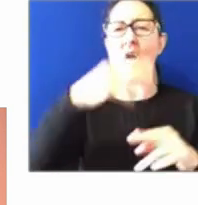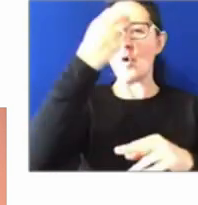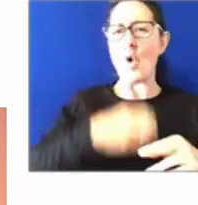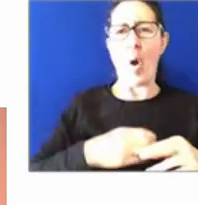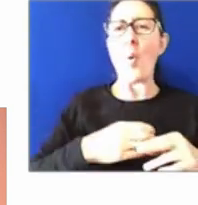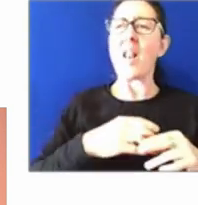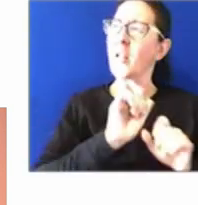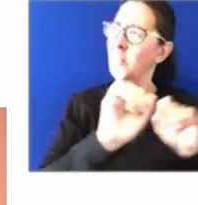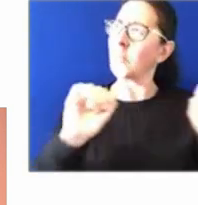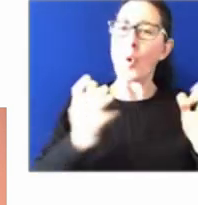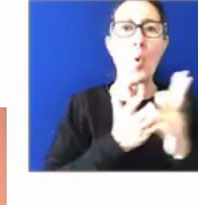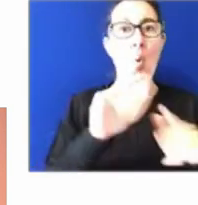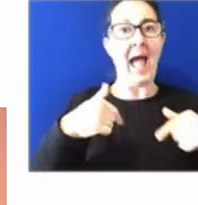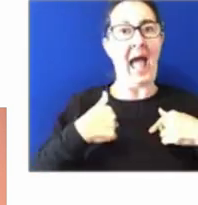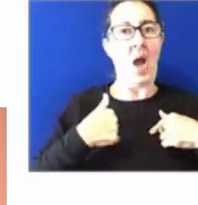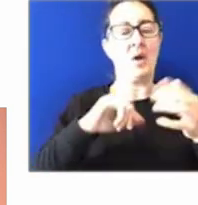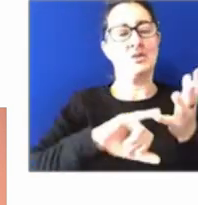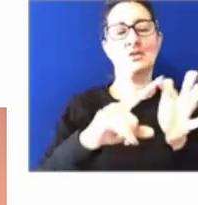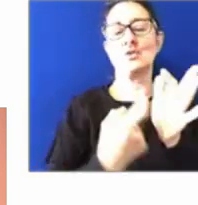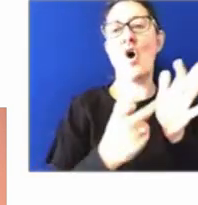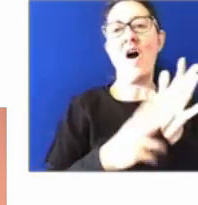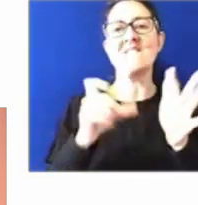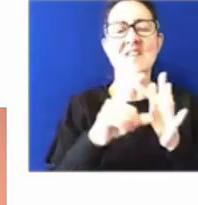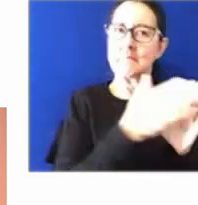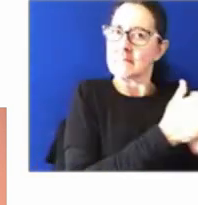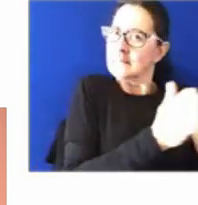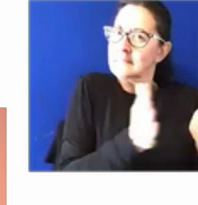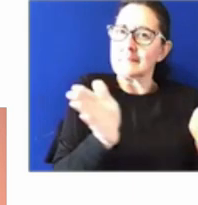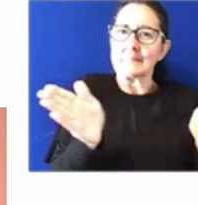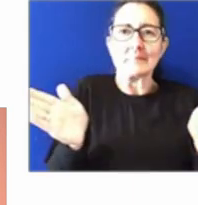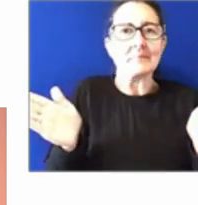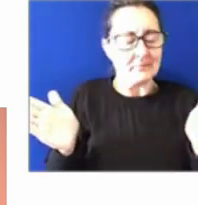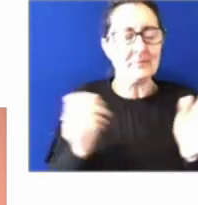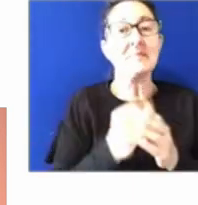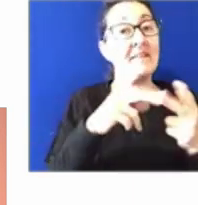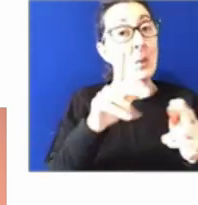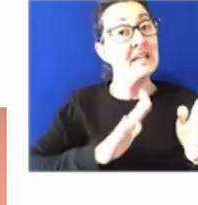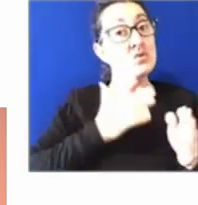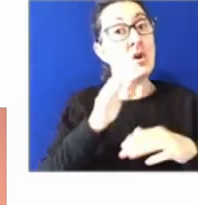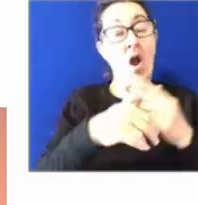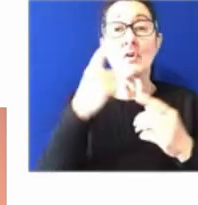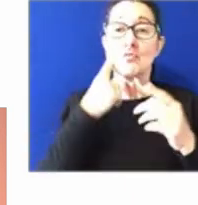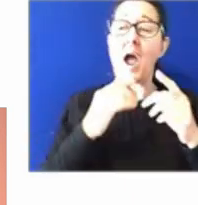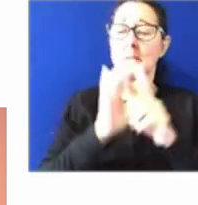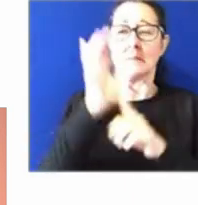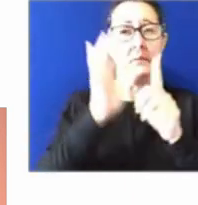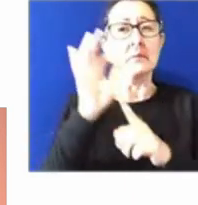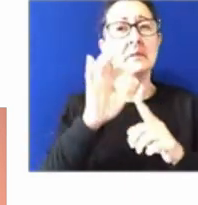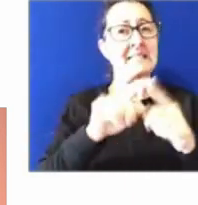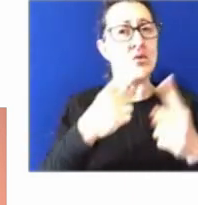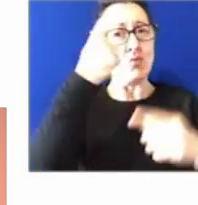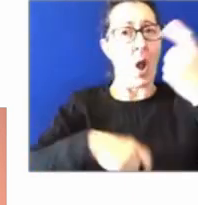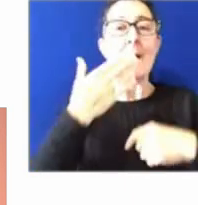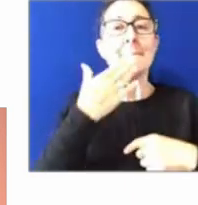in finding out more about mobility opportunities for you or a member of your team, please visit the APS jobs